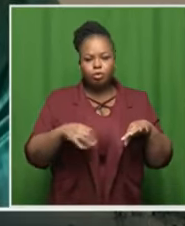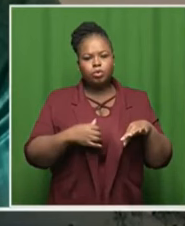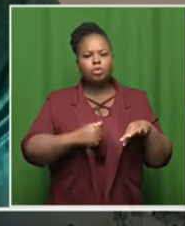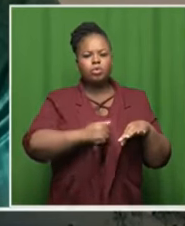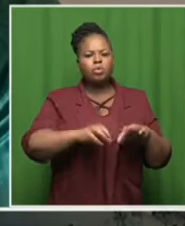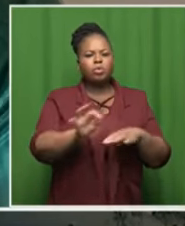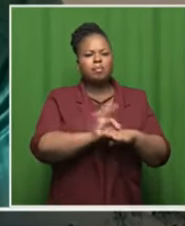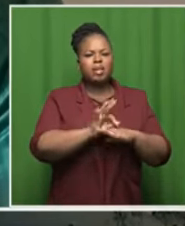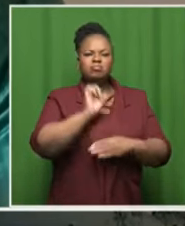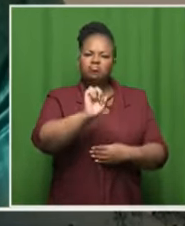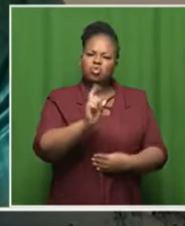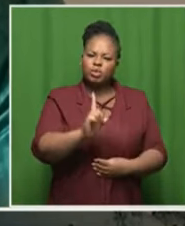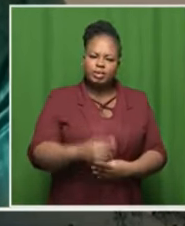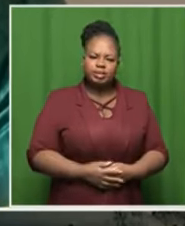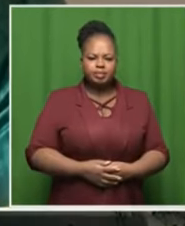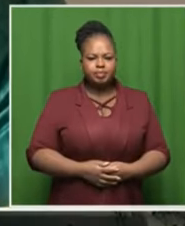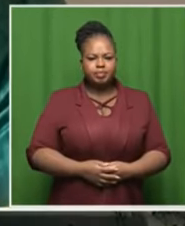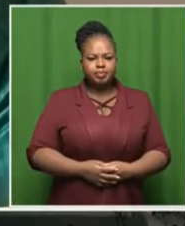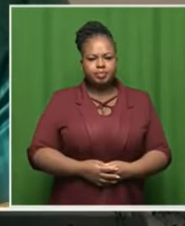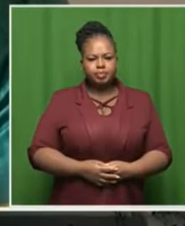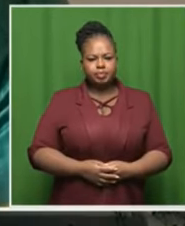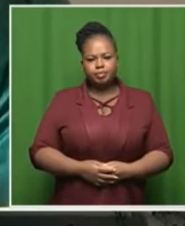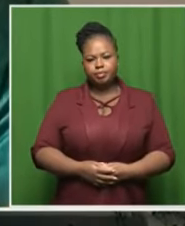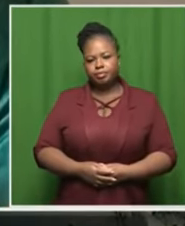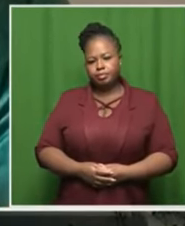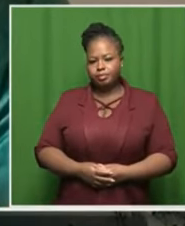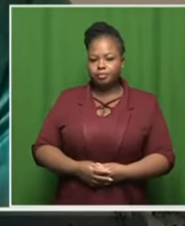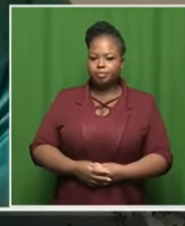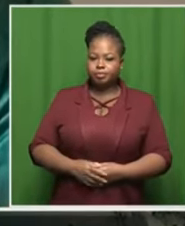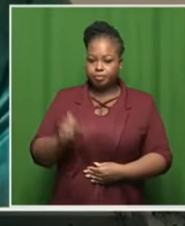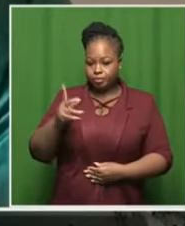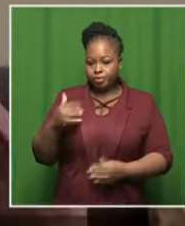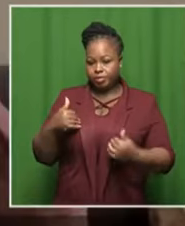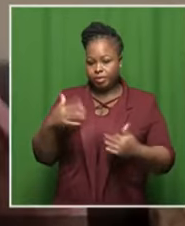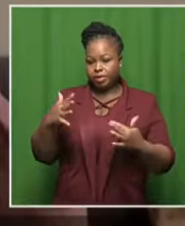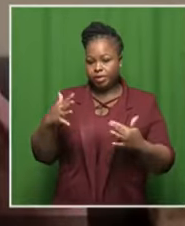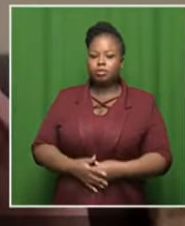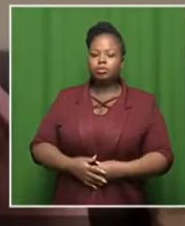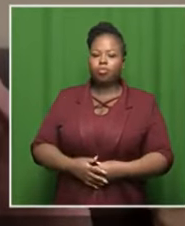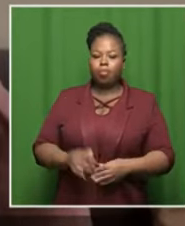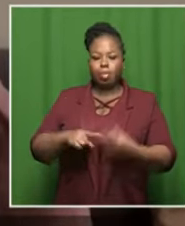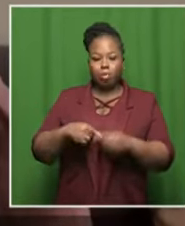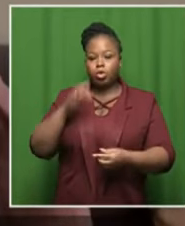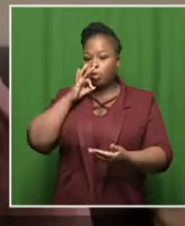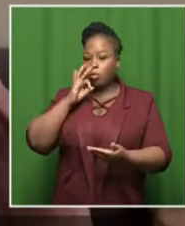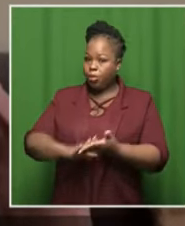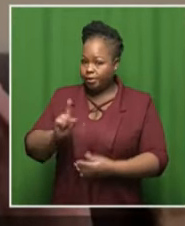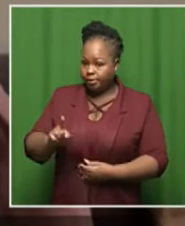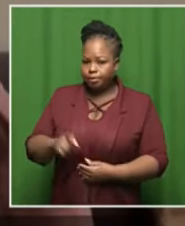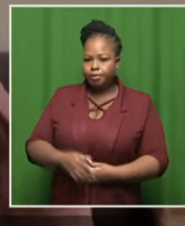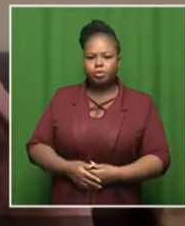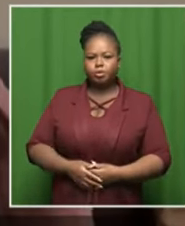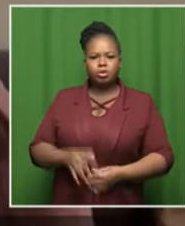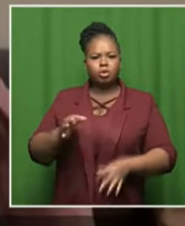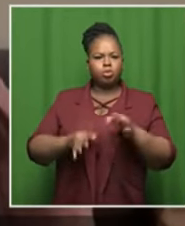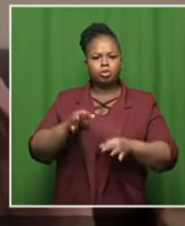plan there how are you hoping to achieve that let me first start with the first part of your question about the promises that's what